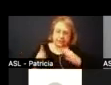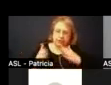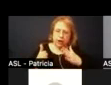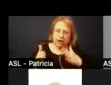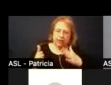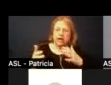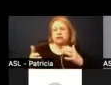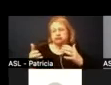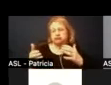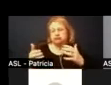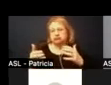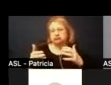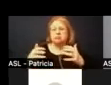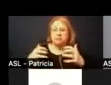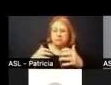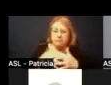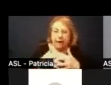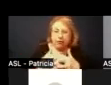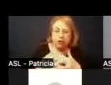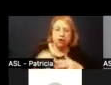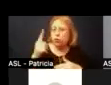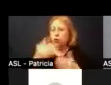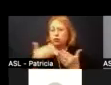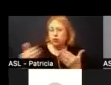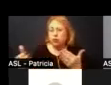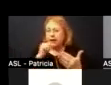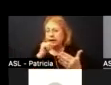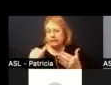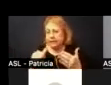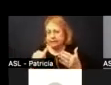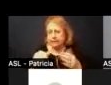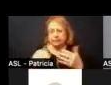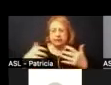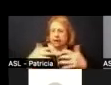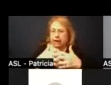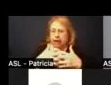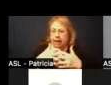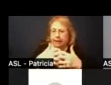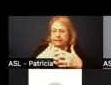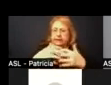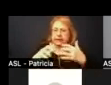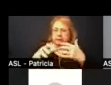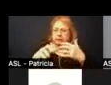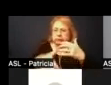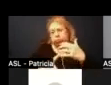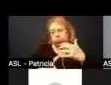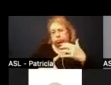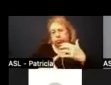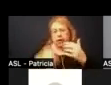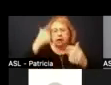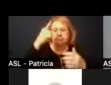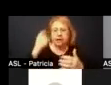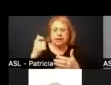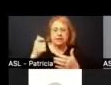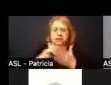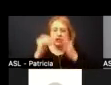just to mention that it doesn't align is the lcap of course is based on the assumption that students are are in in